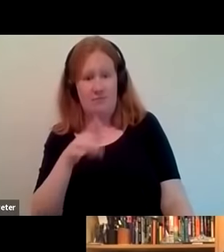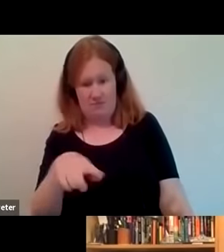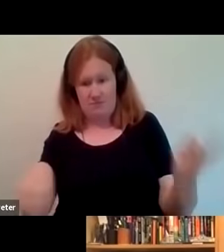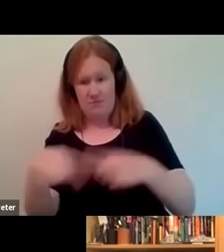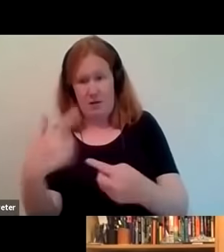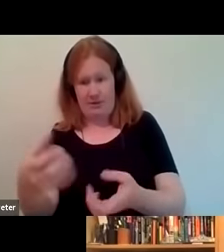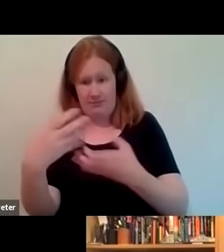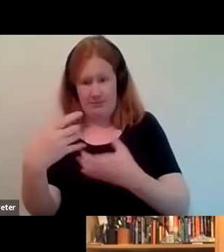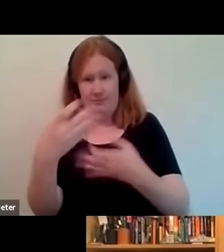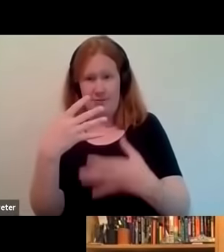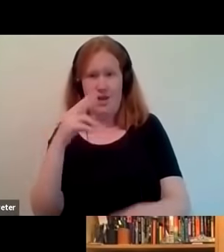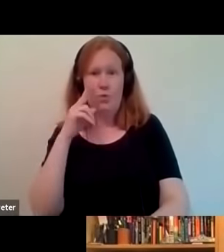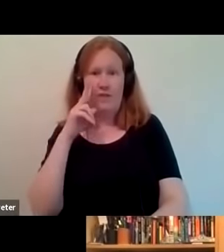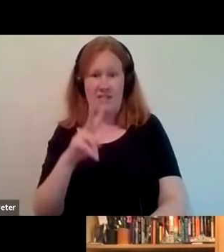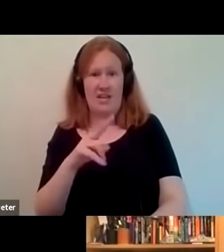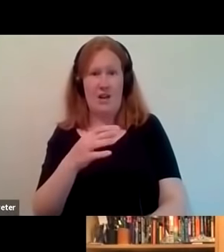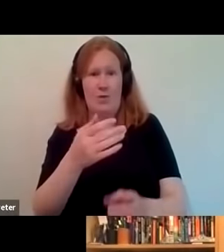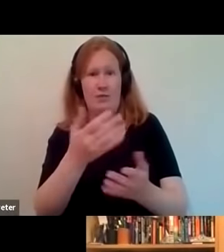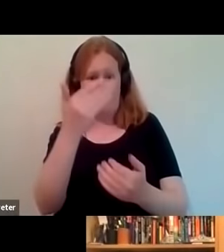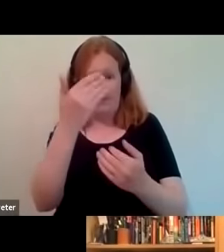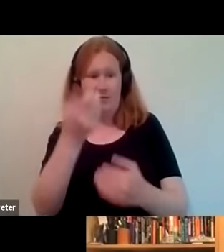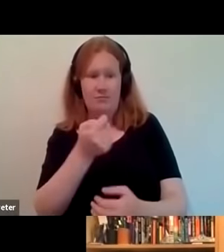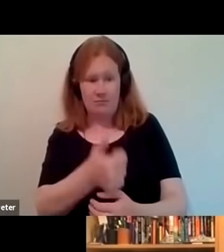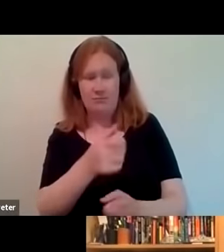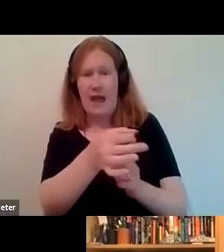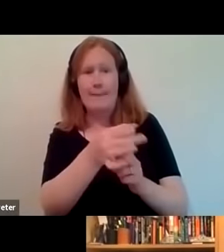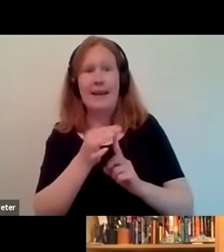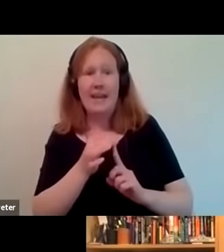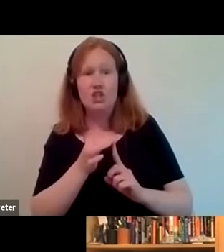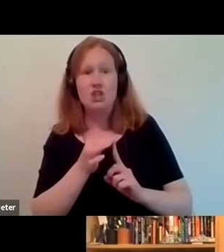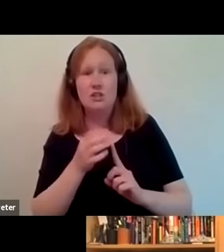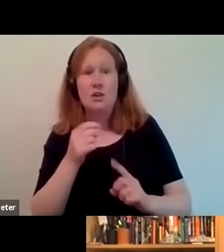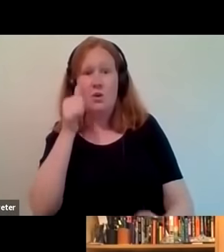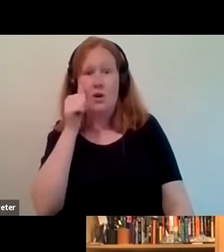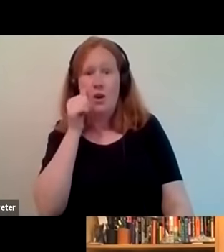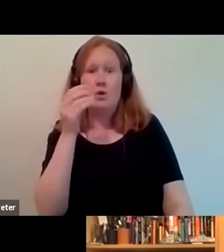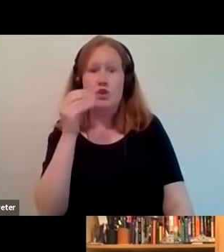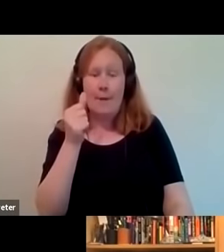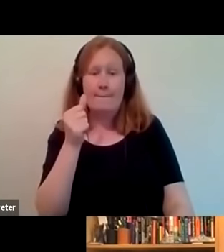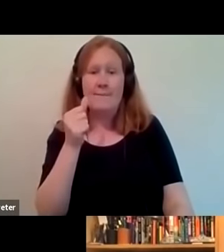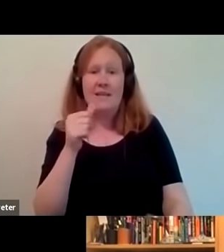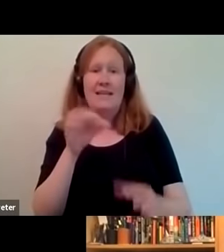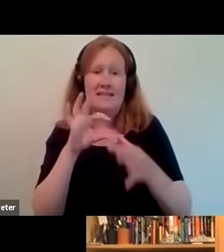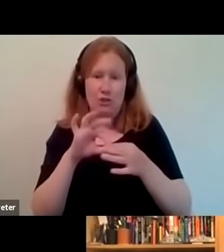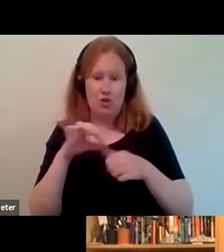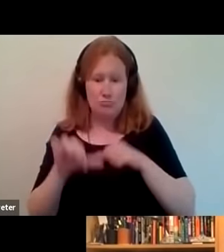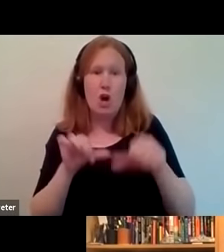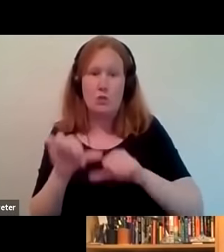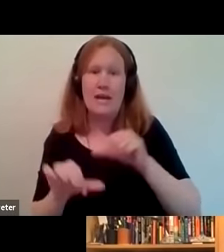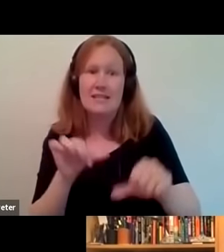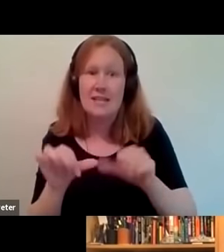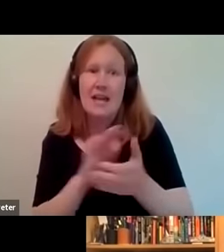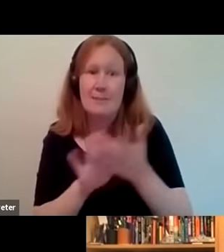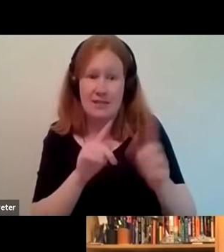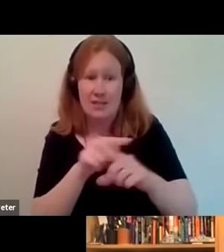we've seen it in the low amount of applications we've had we know that some of those issues are to do with how our processes are structured so those of you that